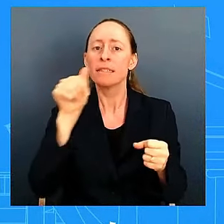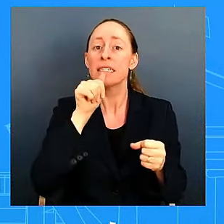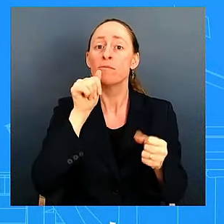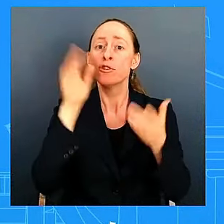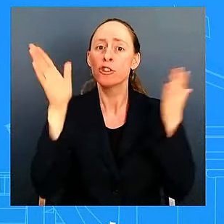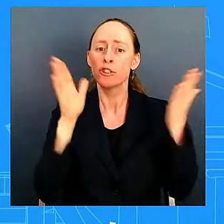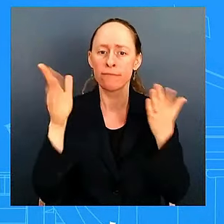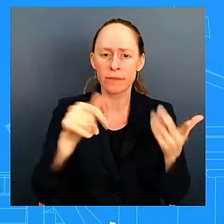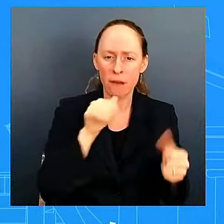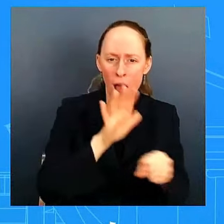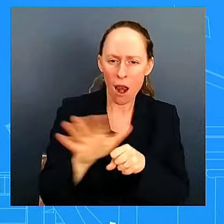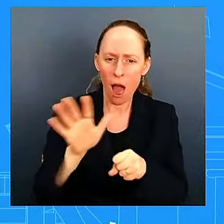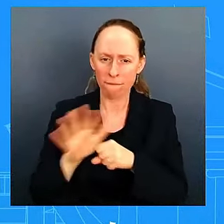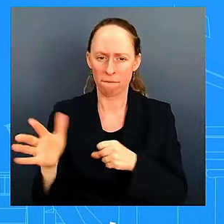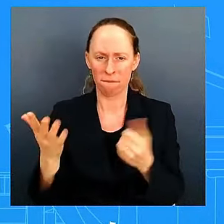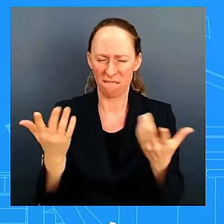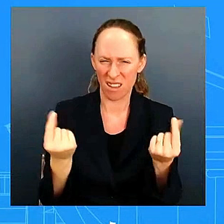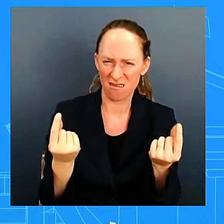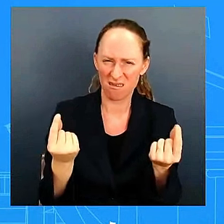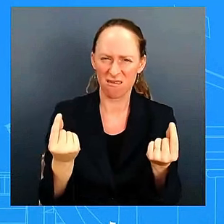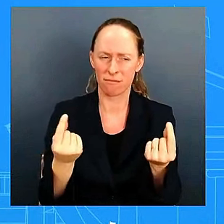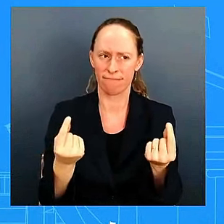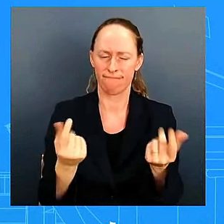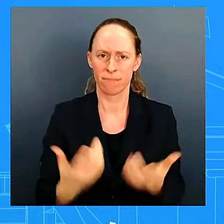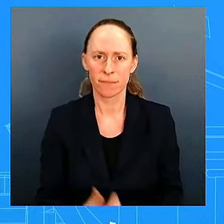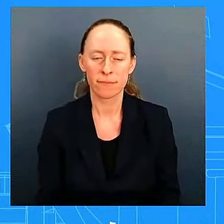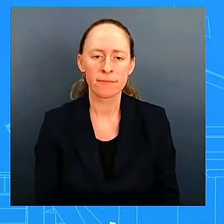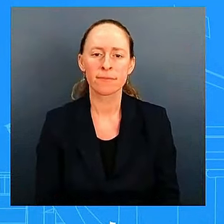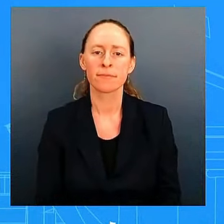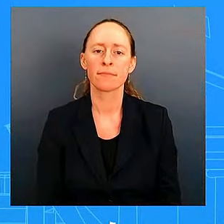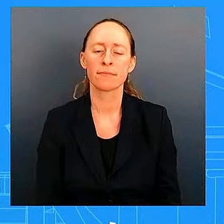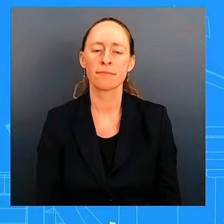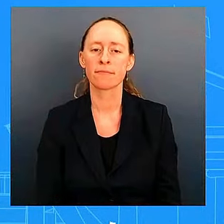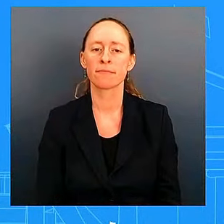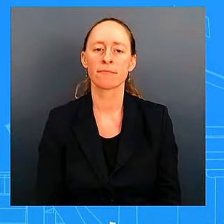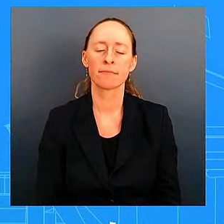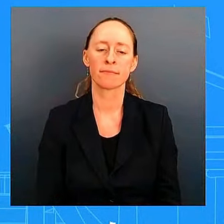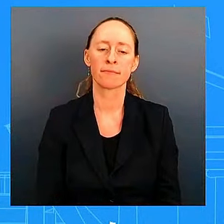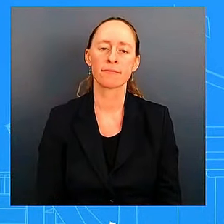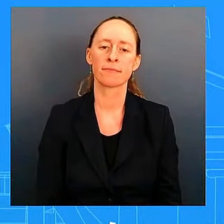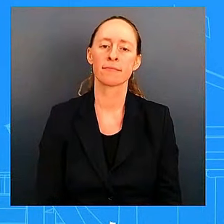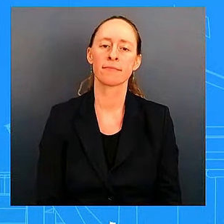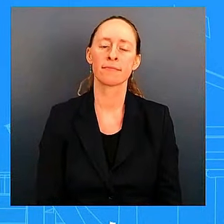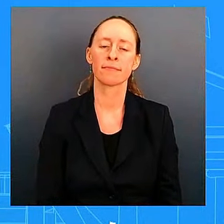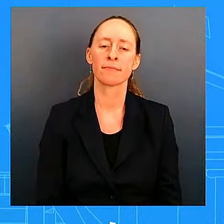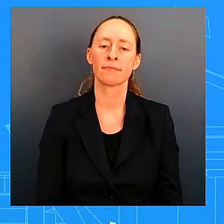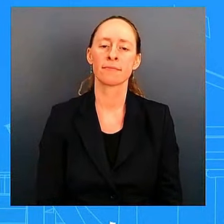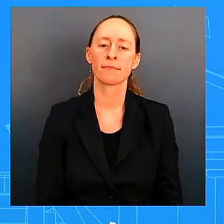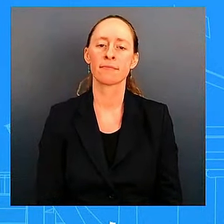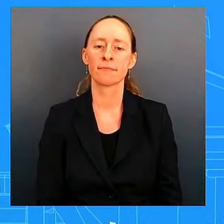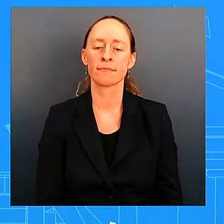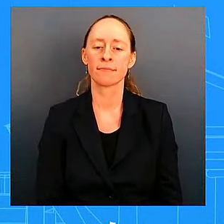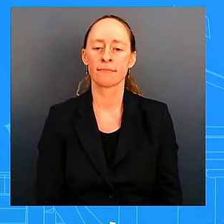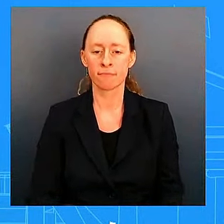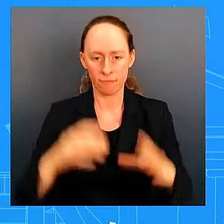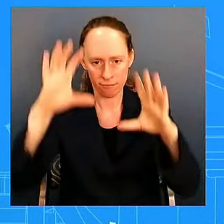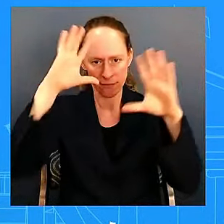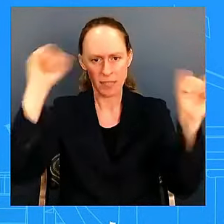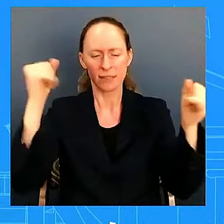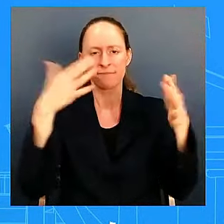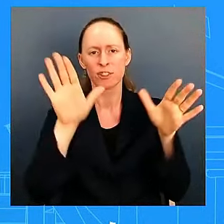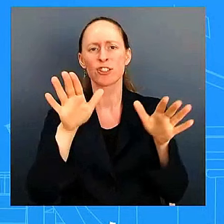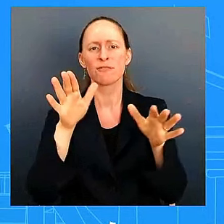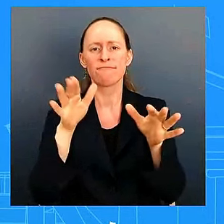necessary resource and capability that is required to ensure the safety of the former president of the united